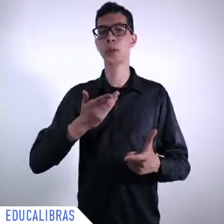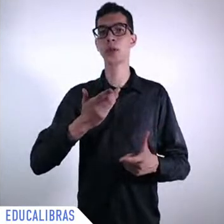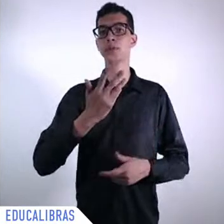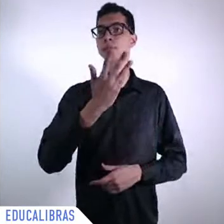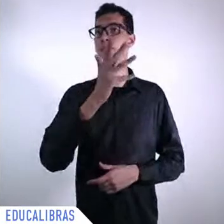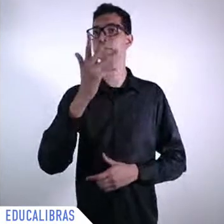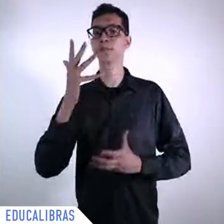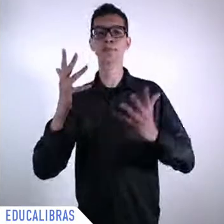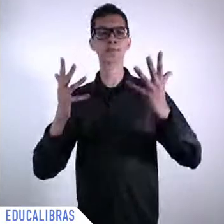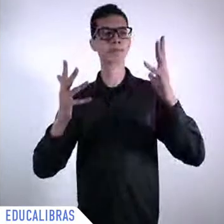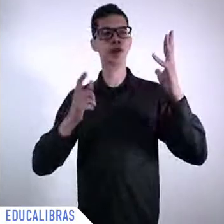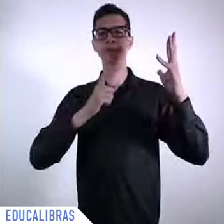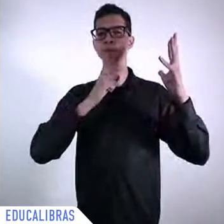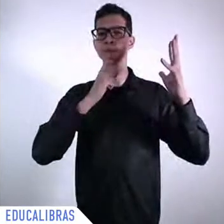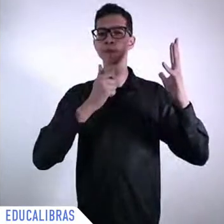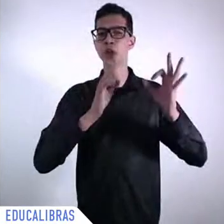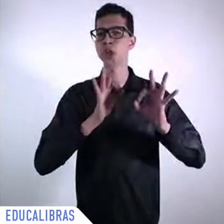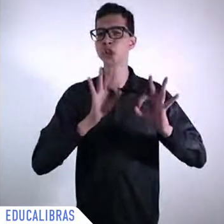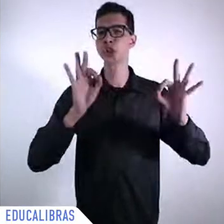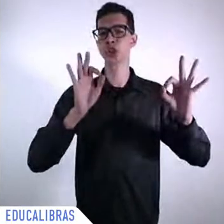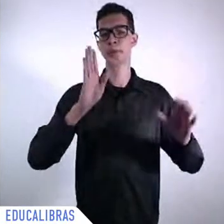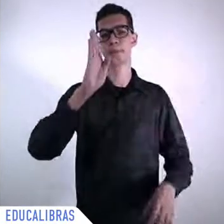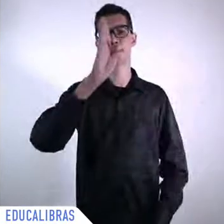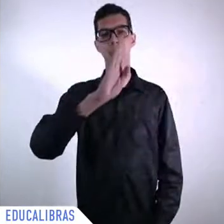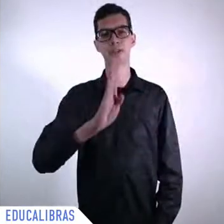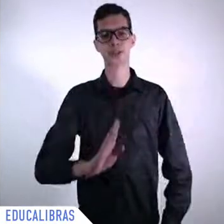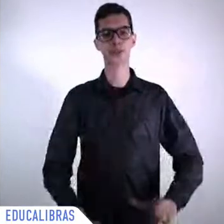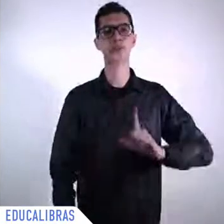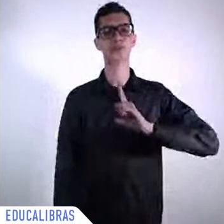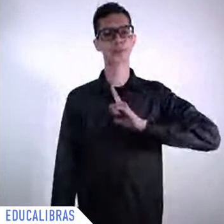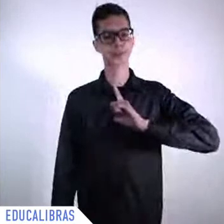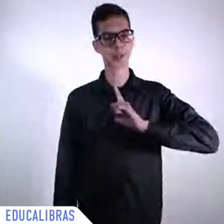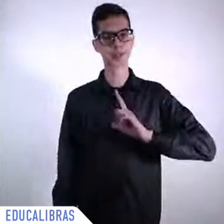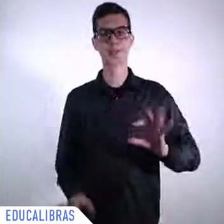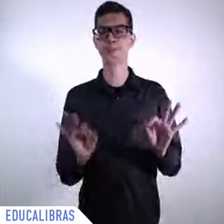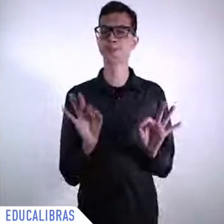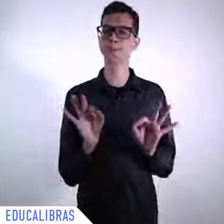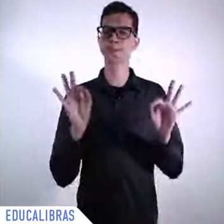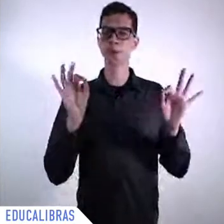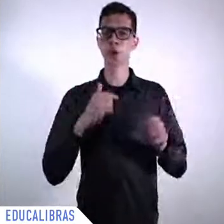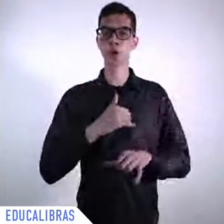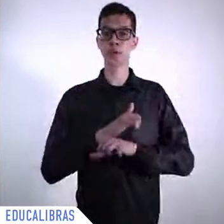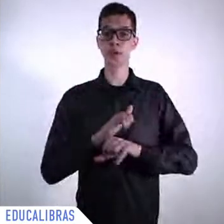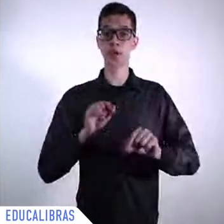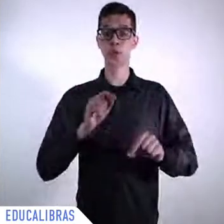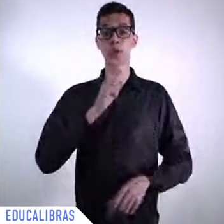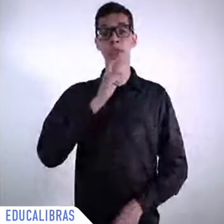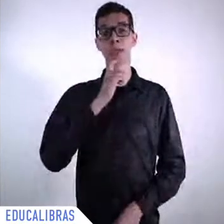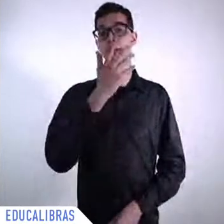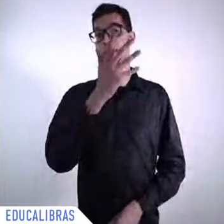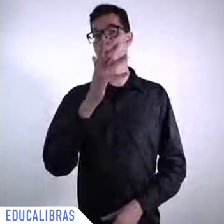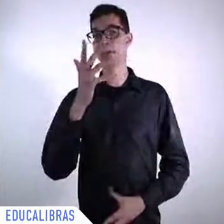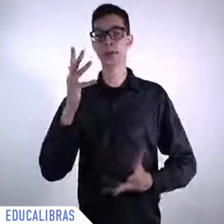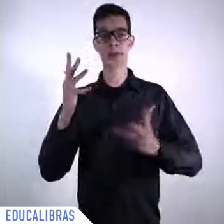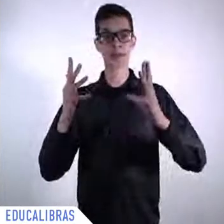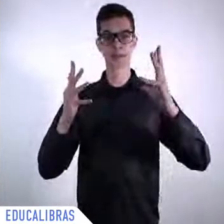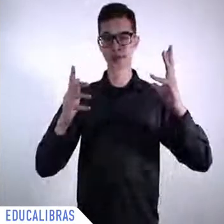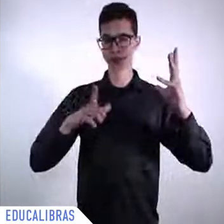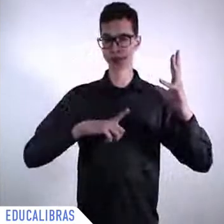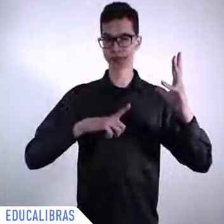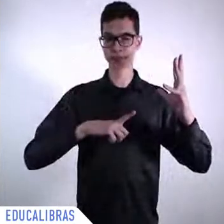mention the seven which is Mata Atlantica Sao Paulo City Greenbelt it is Cerrado it is Pantanal